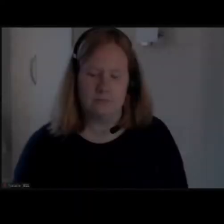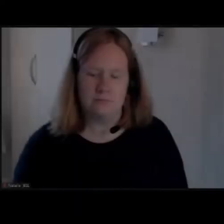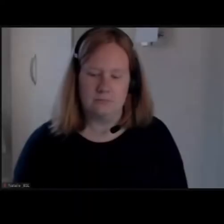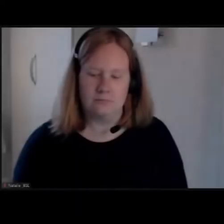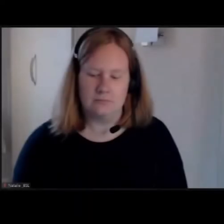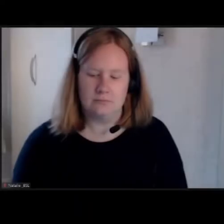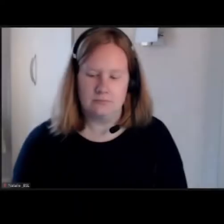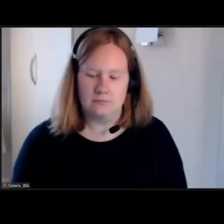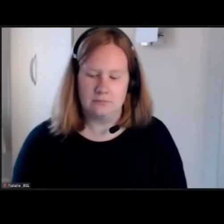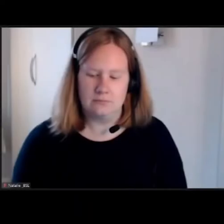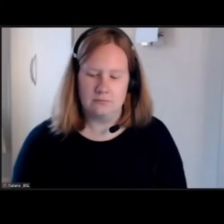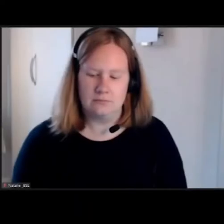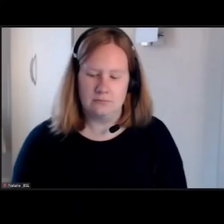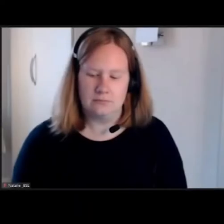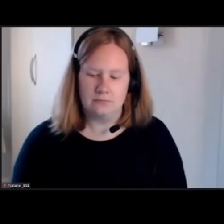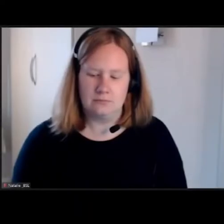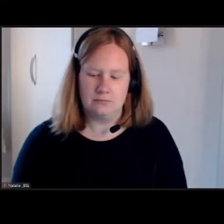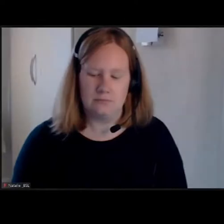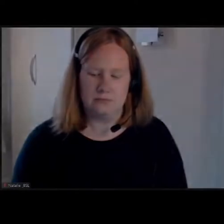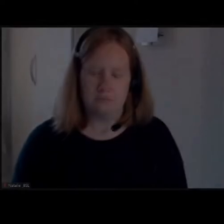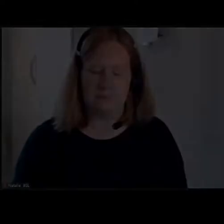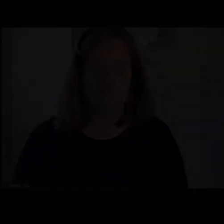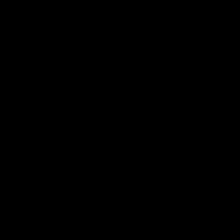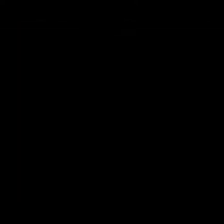Brilliant. Thank you so much, Sade. That was fantastic.